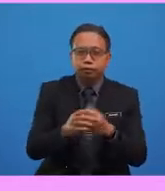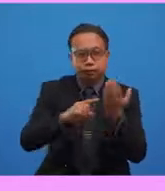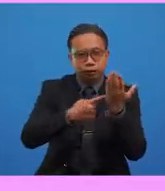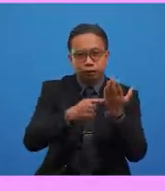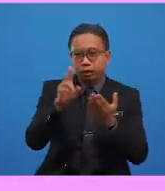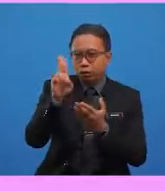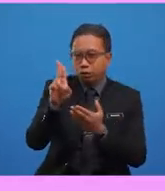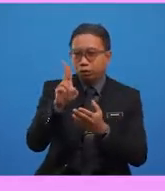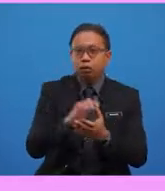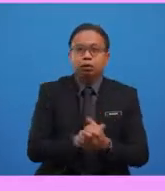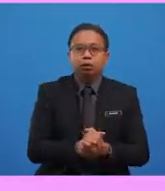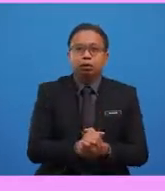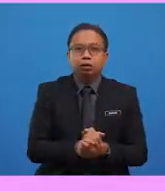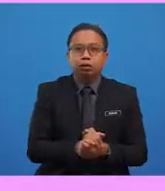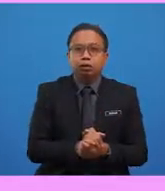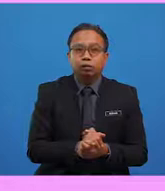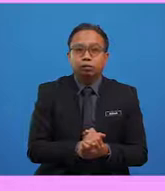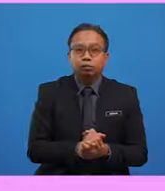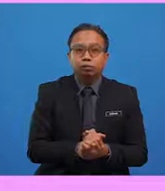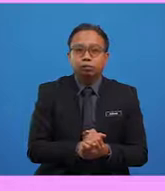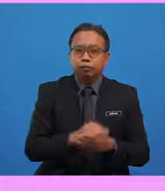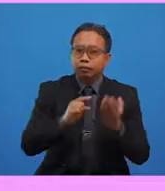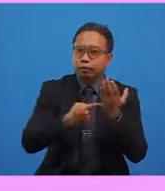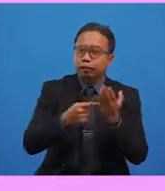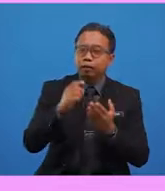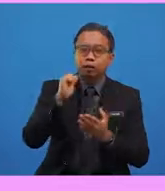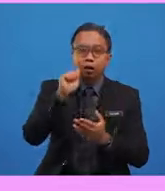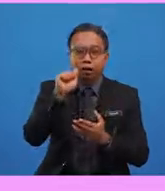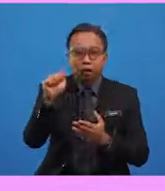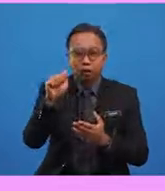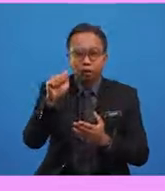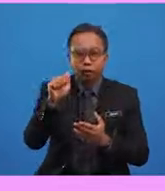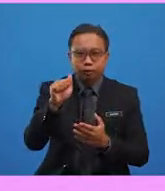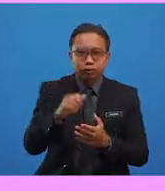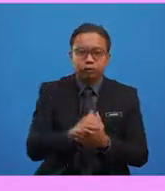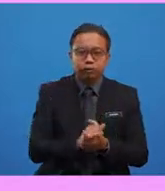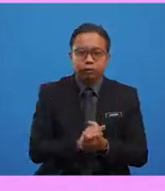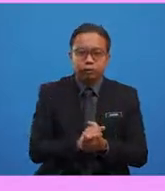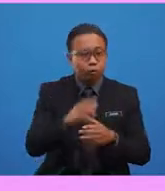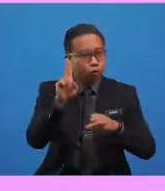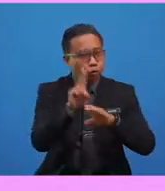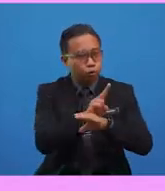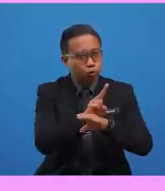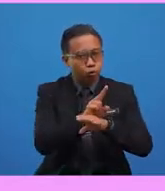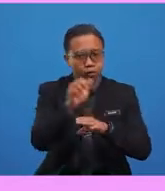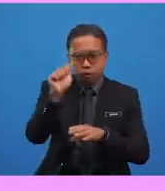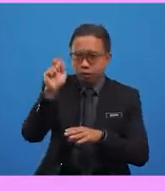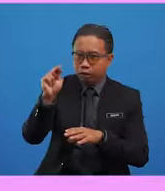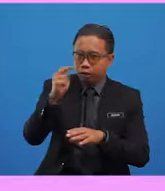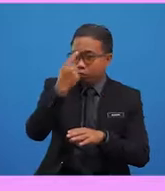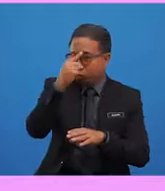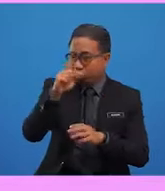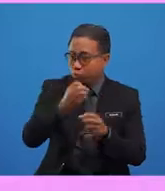vowel U, but the vowel sound is R, umbrella. So, we must use the article N